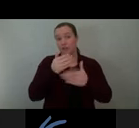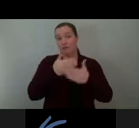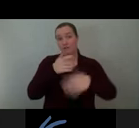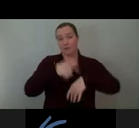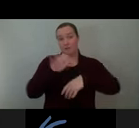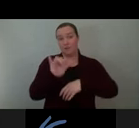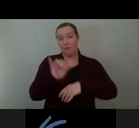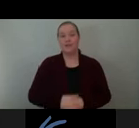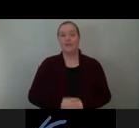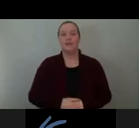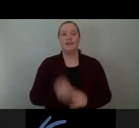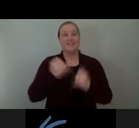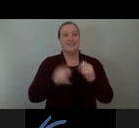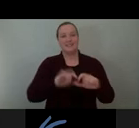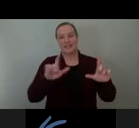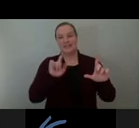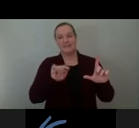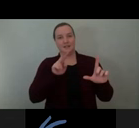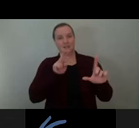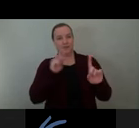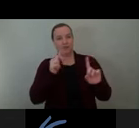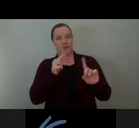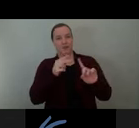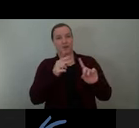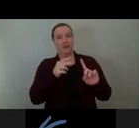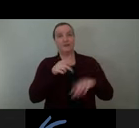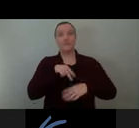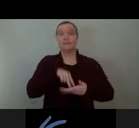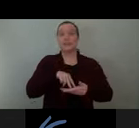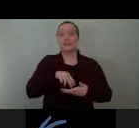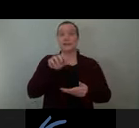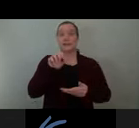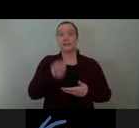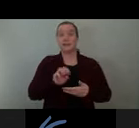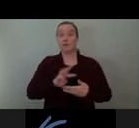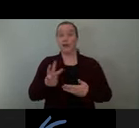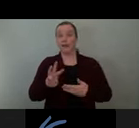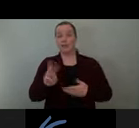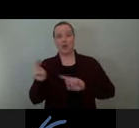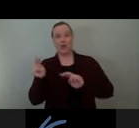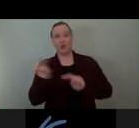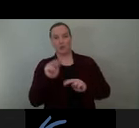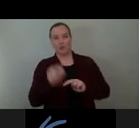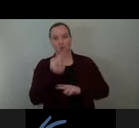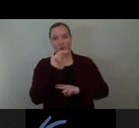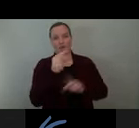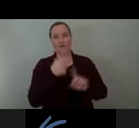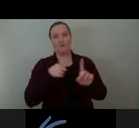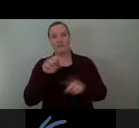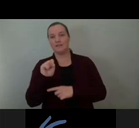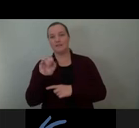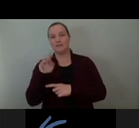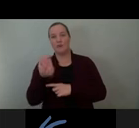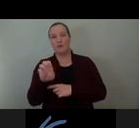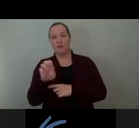This is a view looking north from the southwest corner of Simcoe and Lickshore. And just want to finish off saying that these architectural